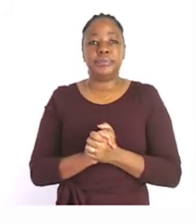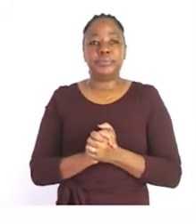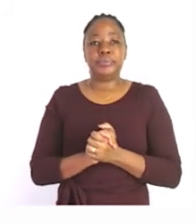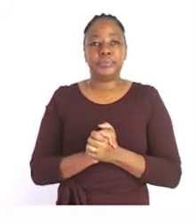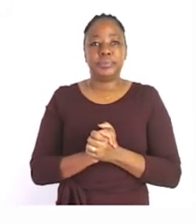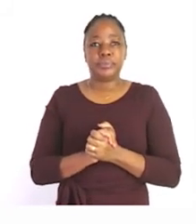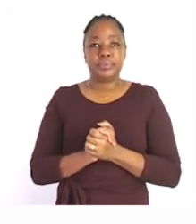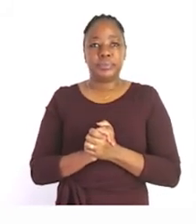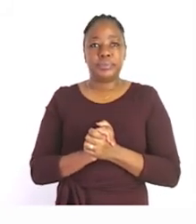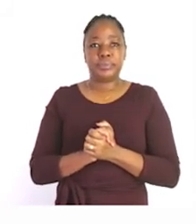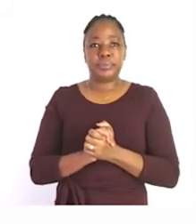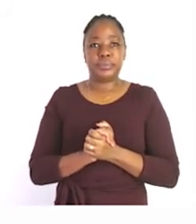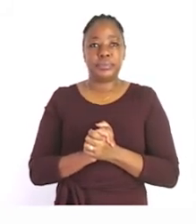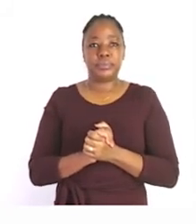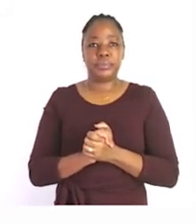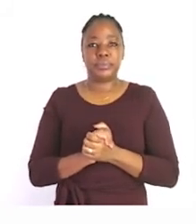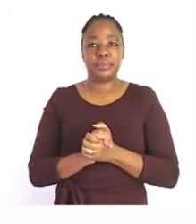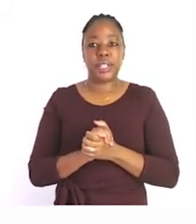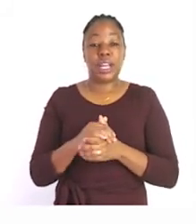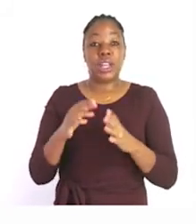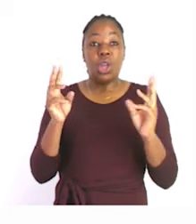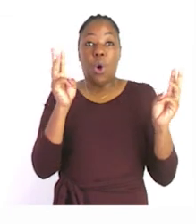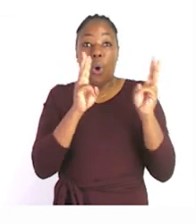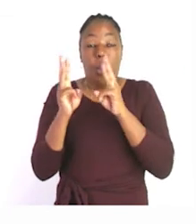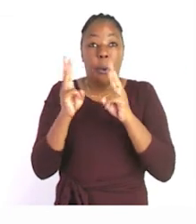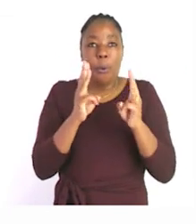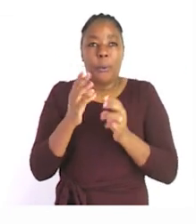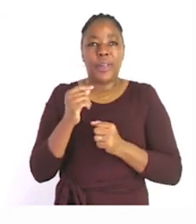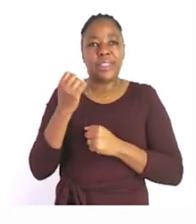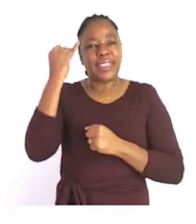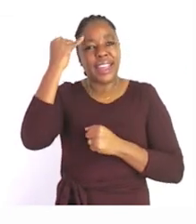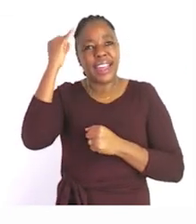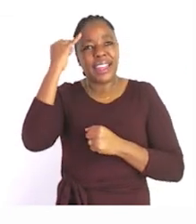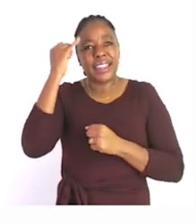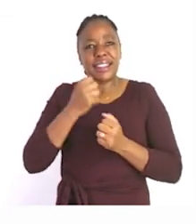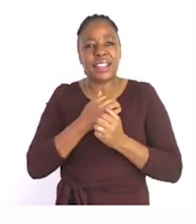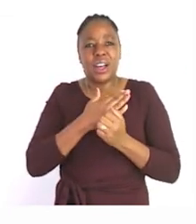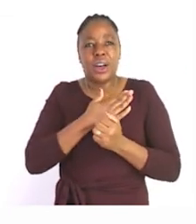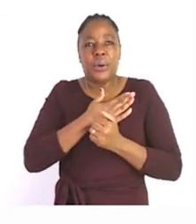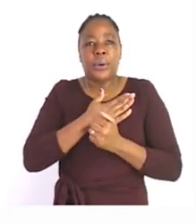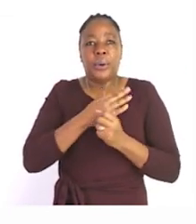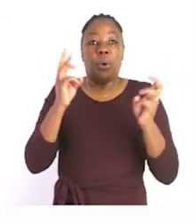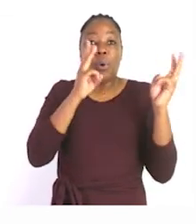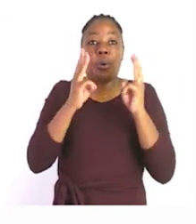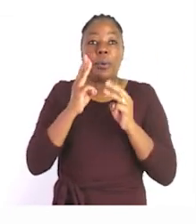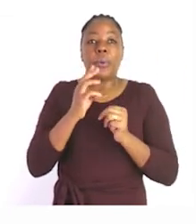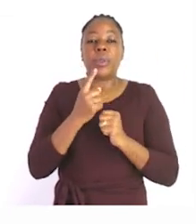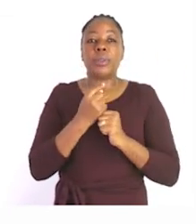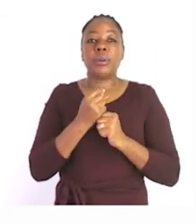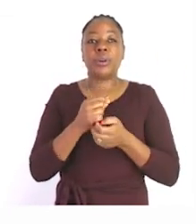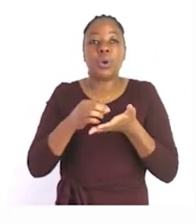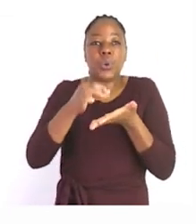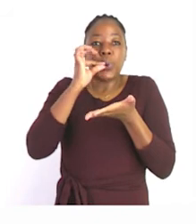is it the colors is it the weather is it the warm coffee you can drink or is it the playing in